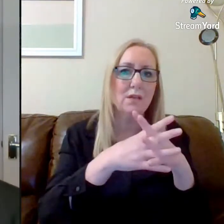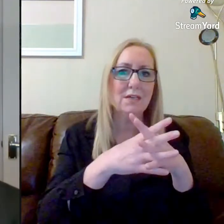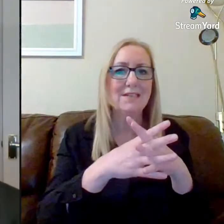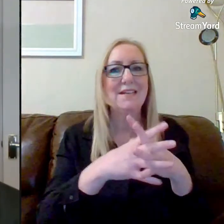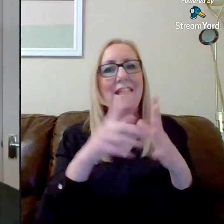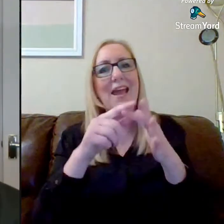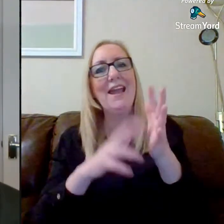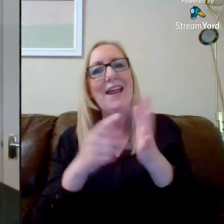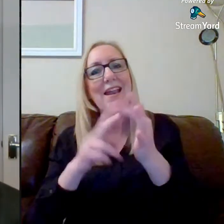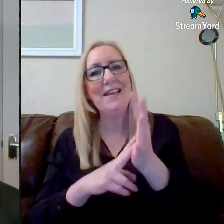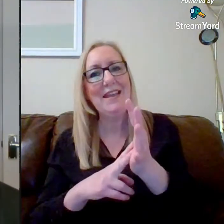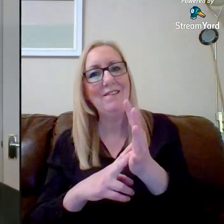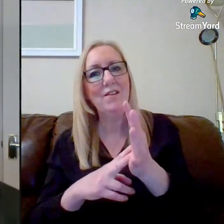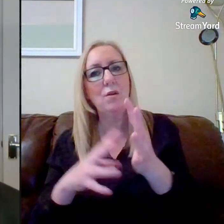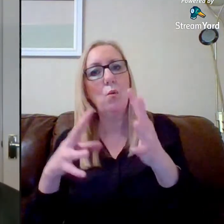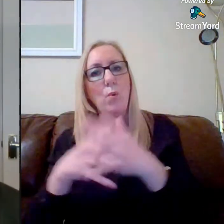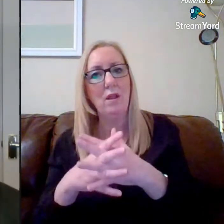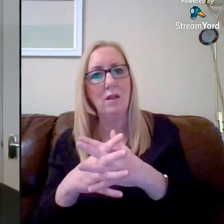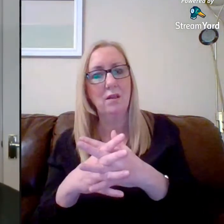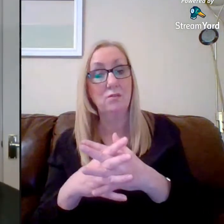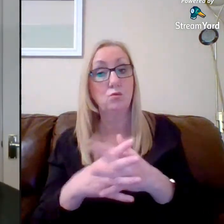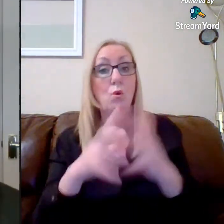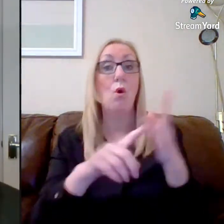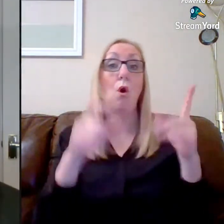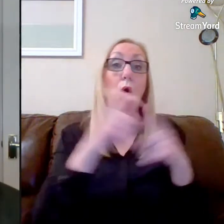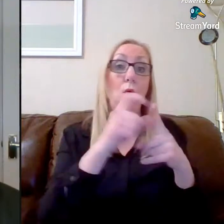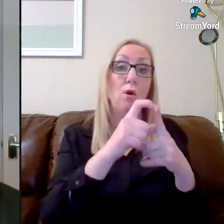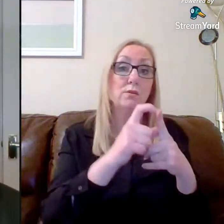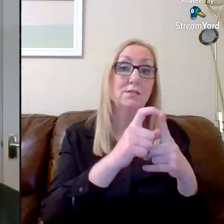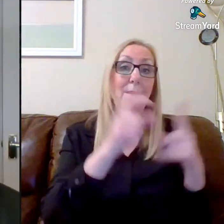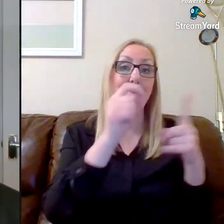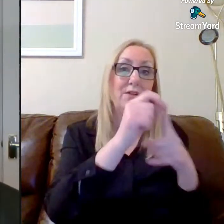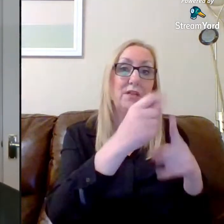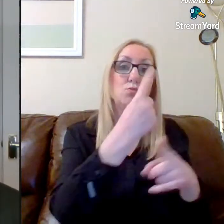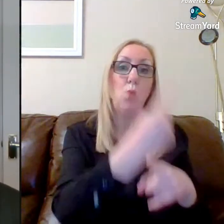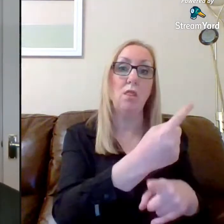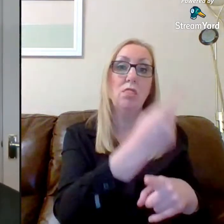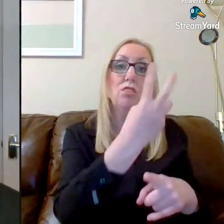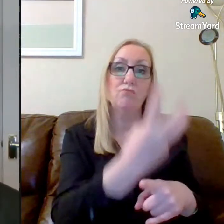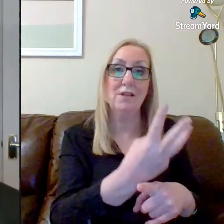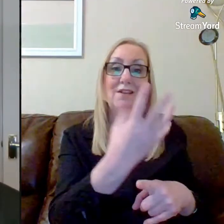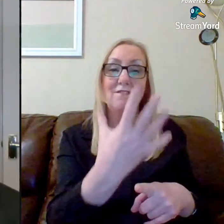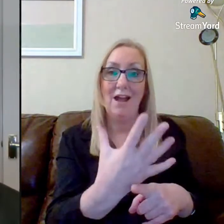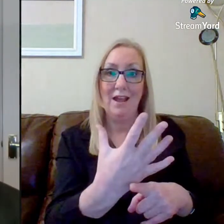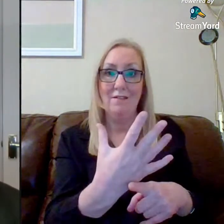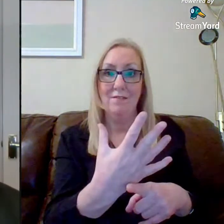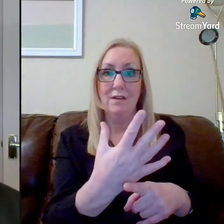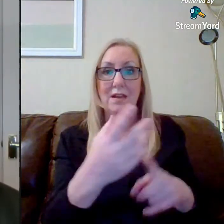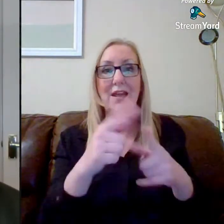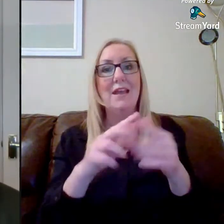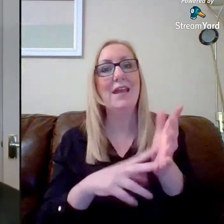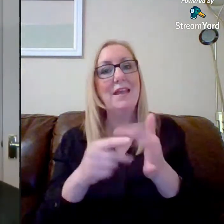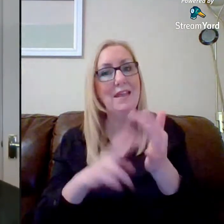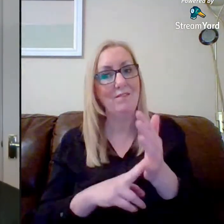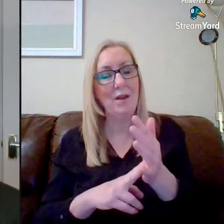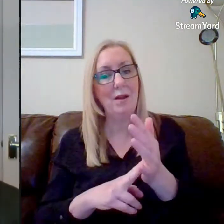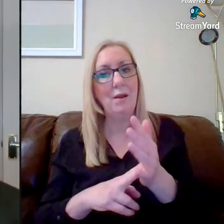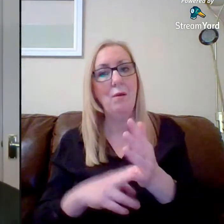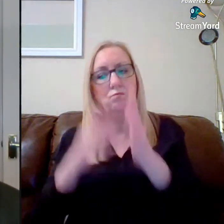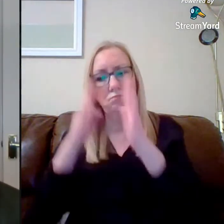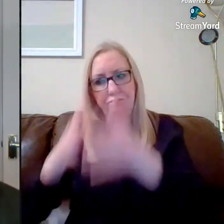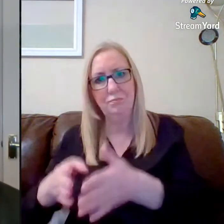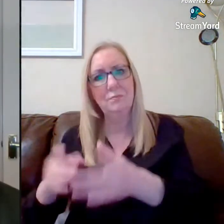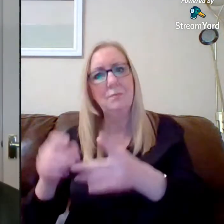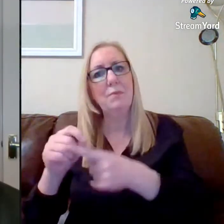week, we concentrate on periods one, three, five, and on an even week, we concentrate on periods two, four, and six. And